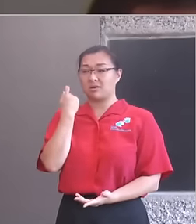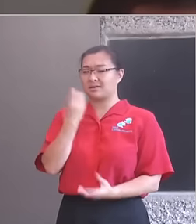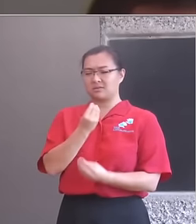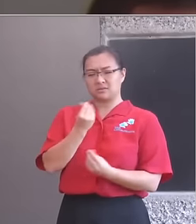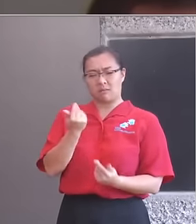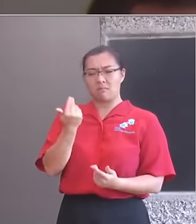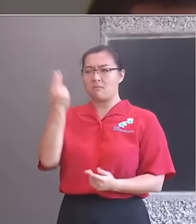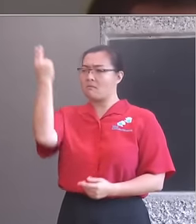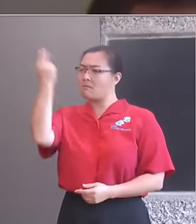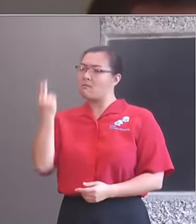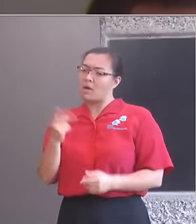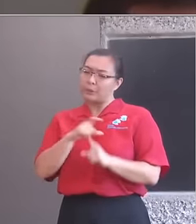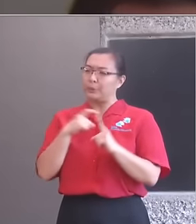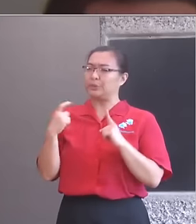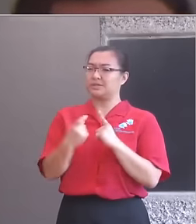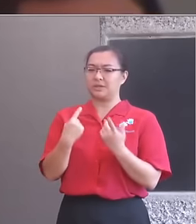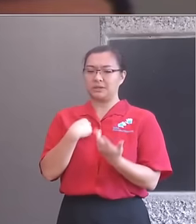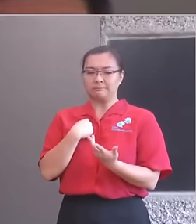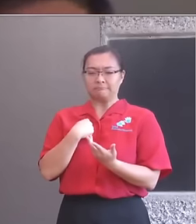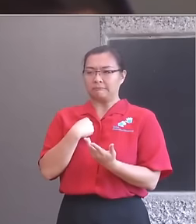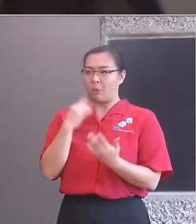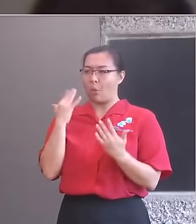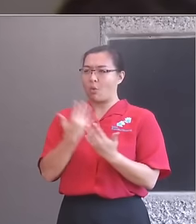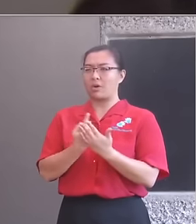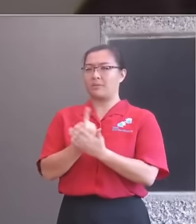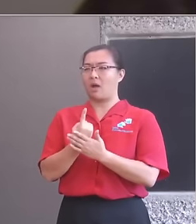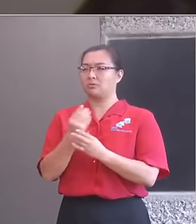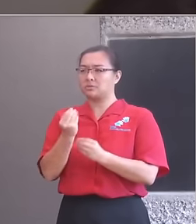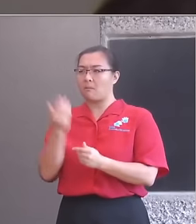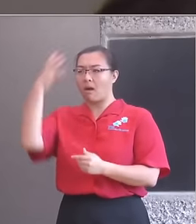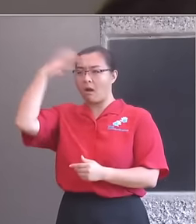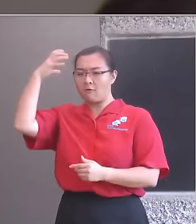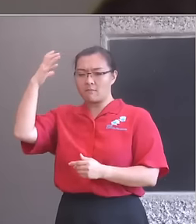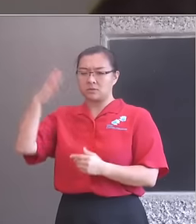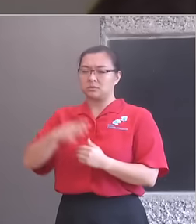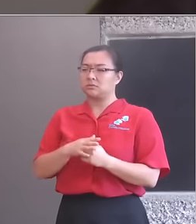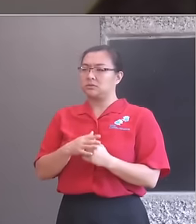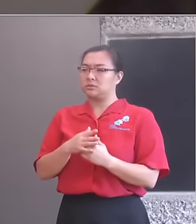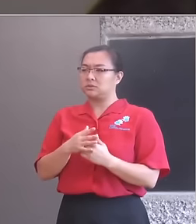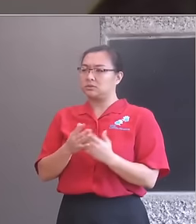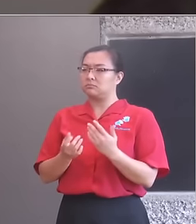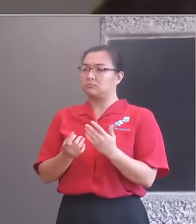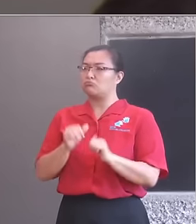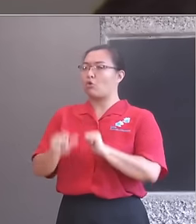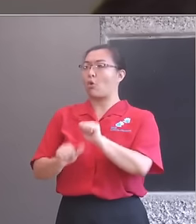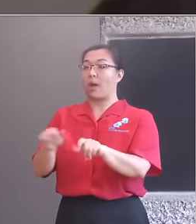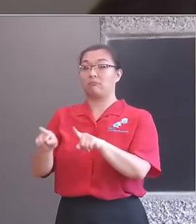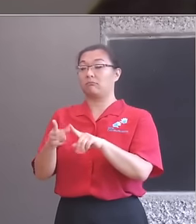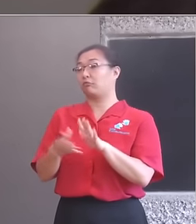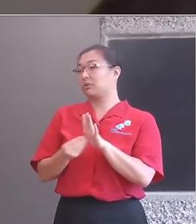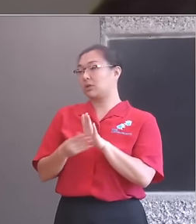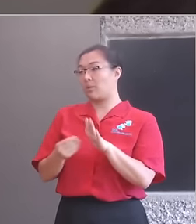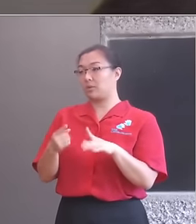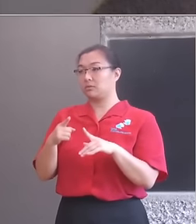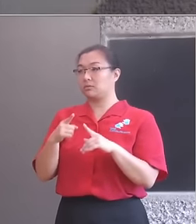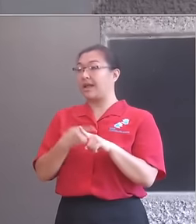concerned about government accountability measures such as the EBAC that I mentioned. But in my view, they needn't be. There is no reason